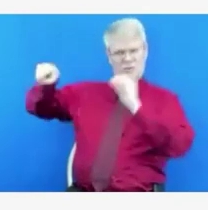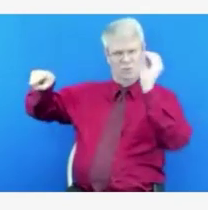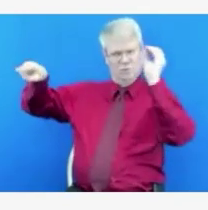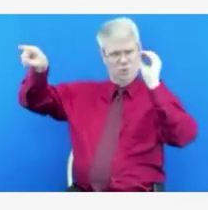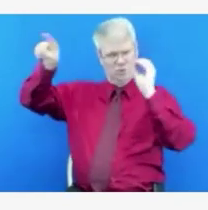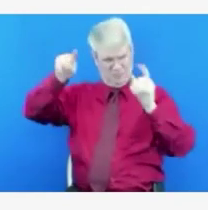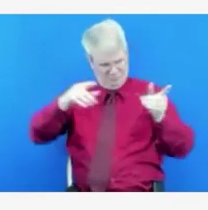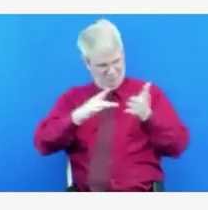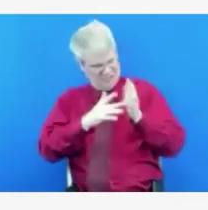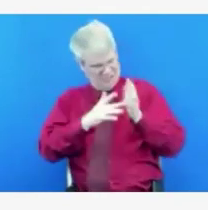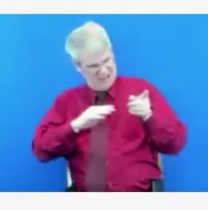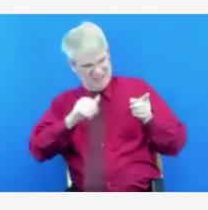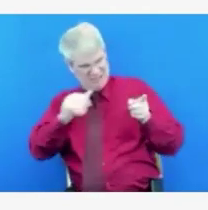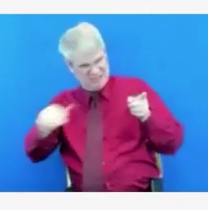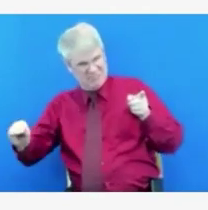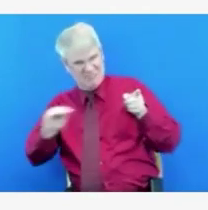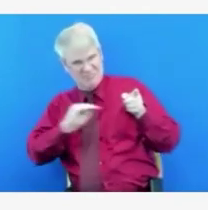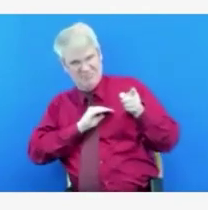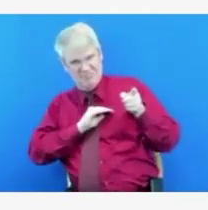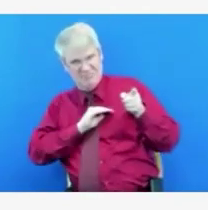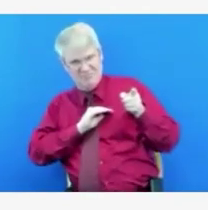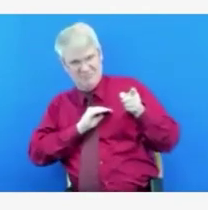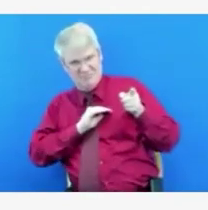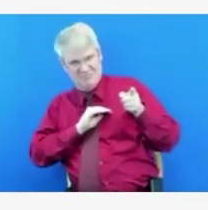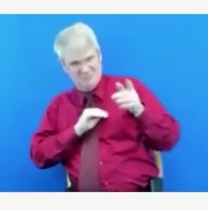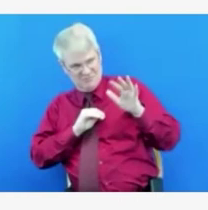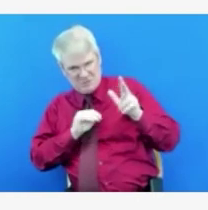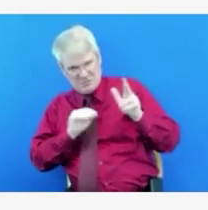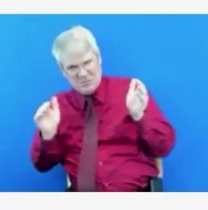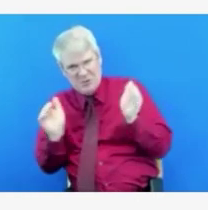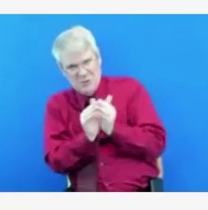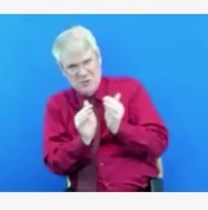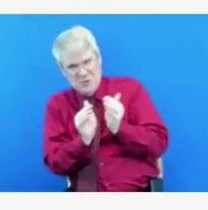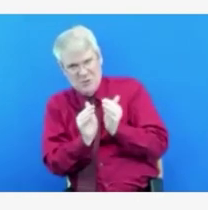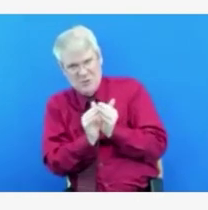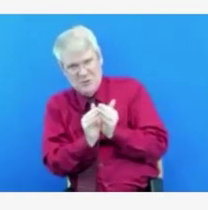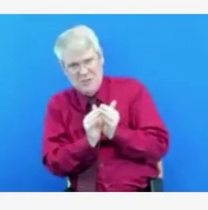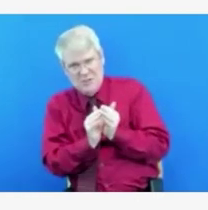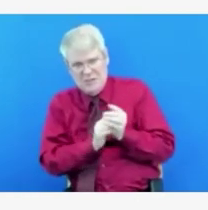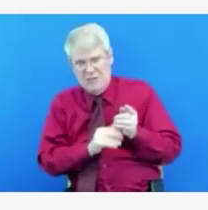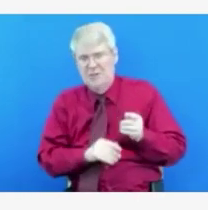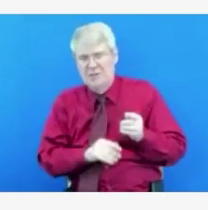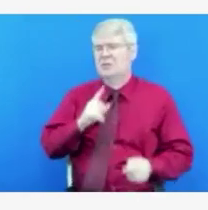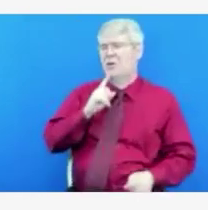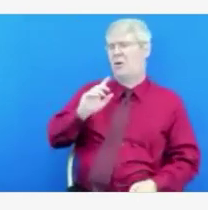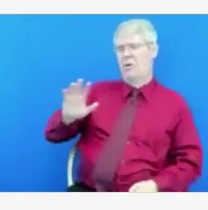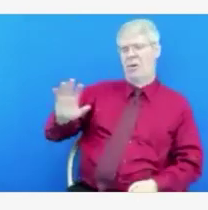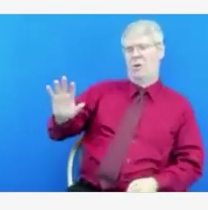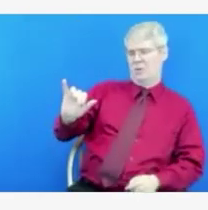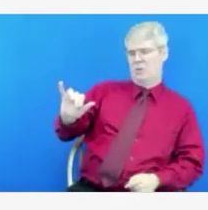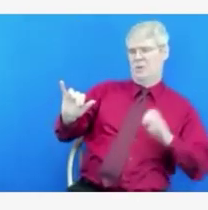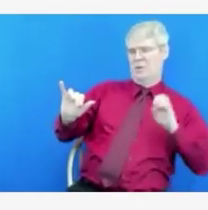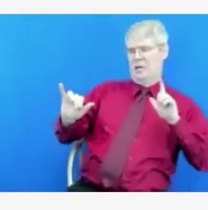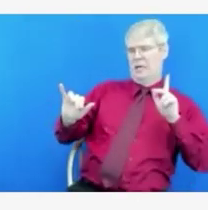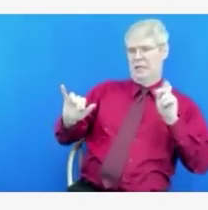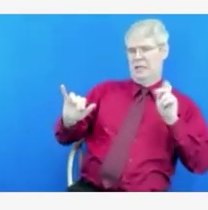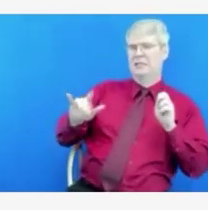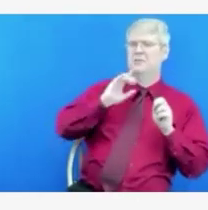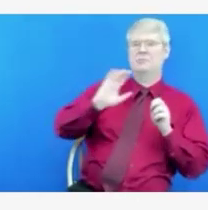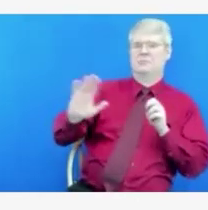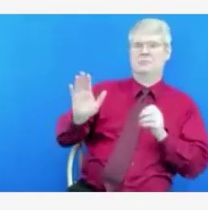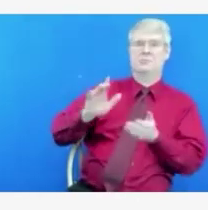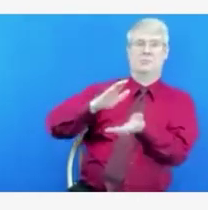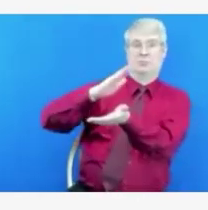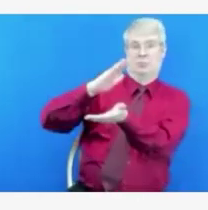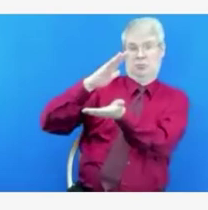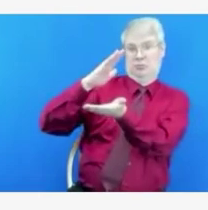I don't want this to indicate that schools aren't interested. Many schools already had things in play, schools and school districts, and didn't